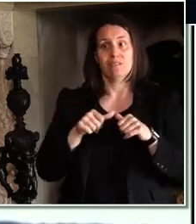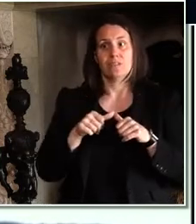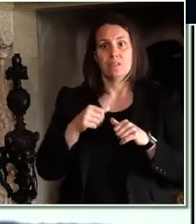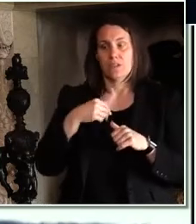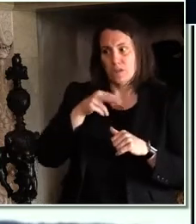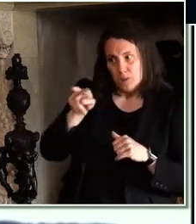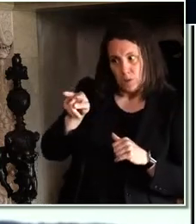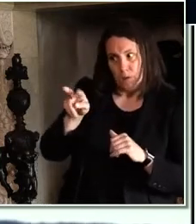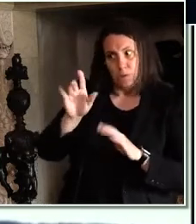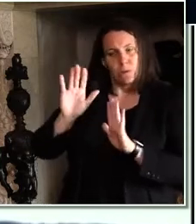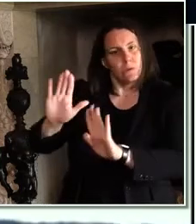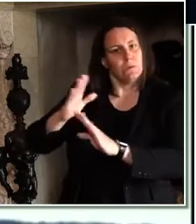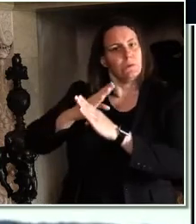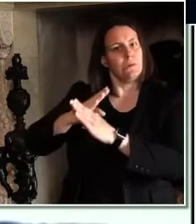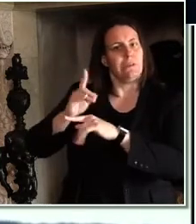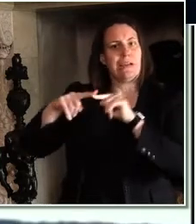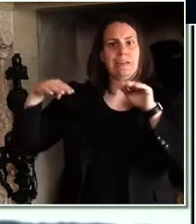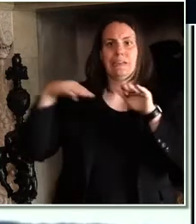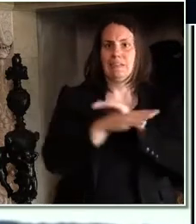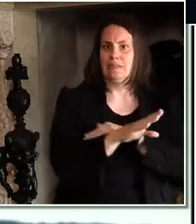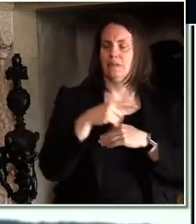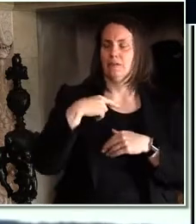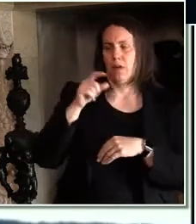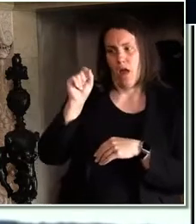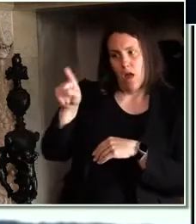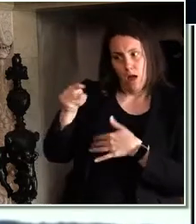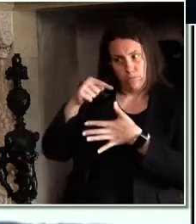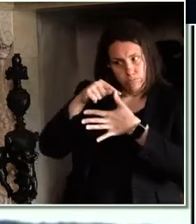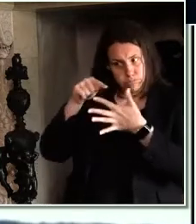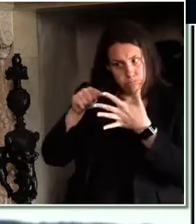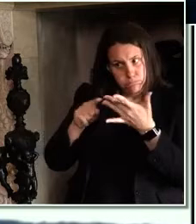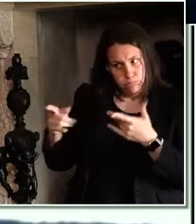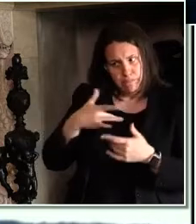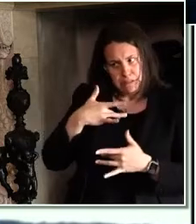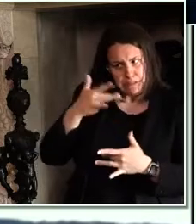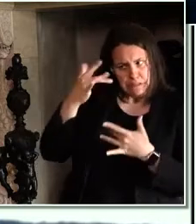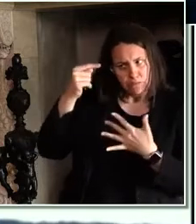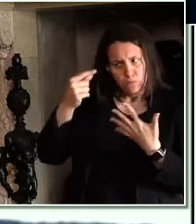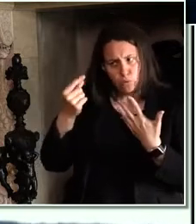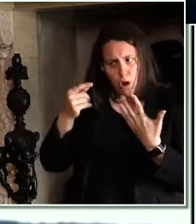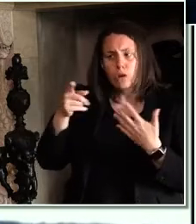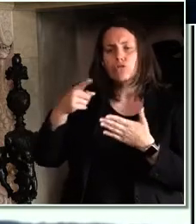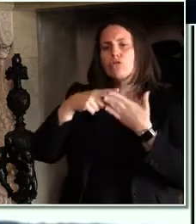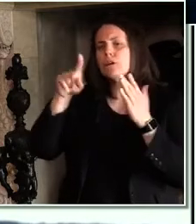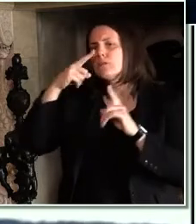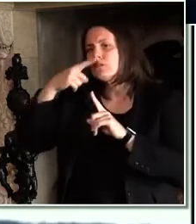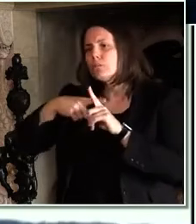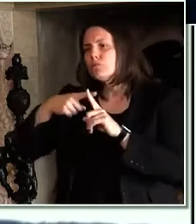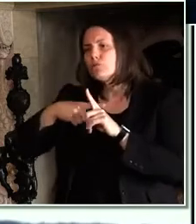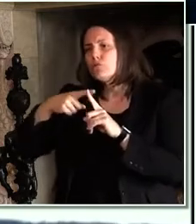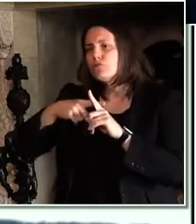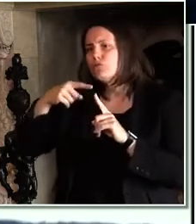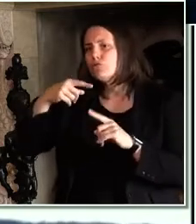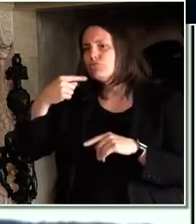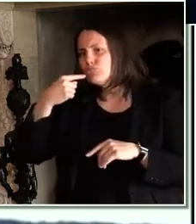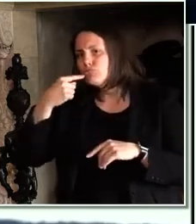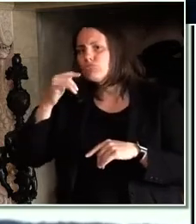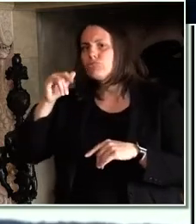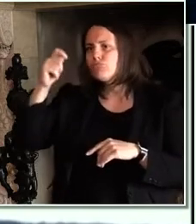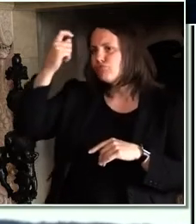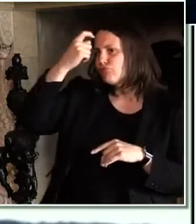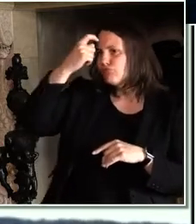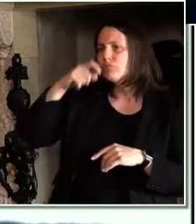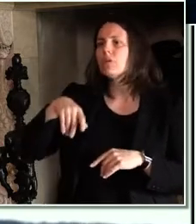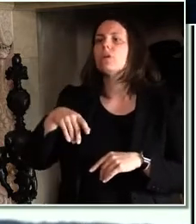All staff are wearing masks, gowns, and face shields with all interactions and care partners, family, and